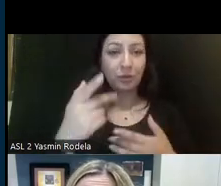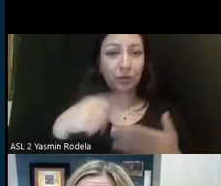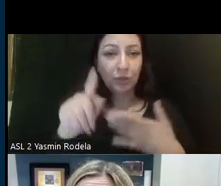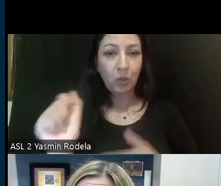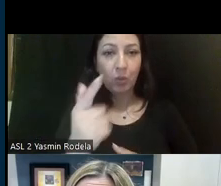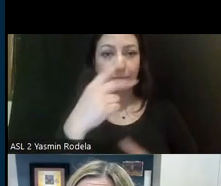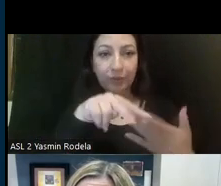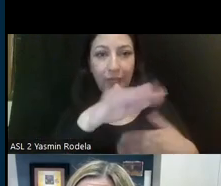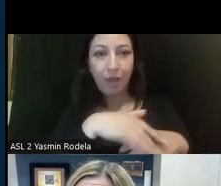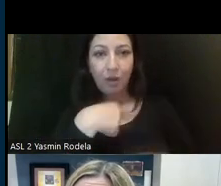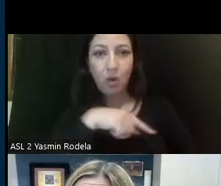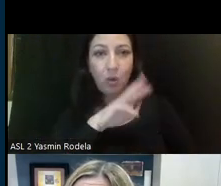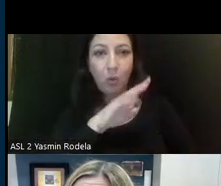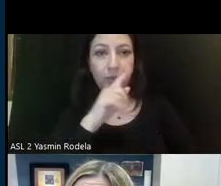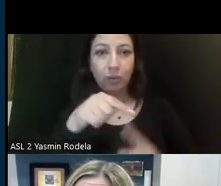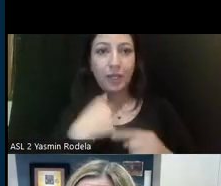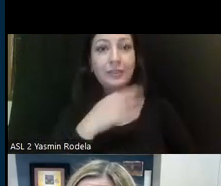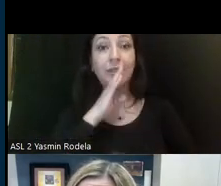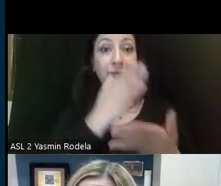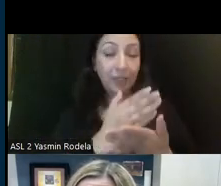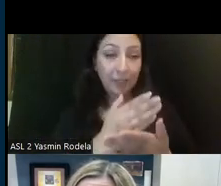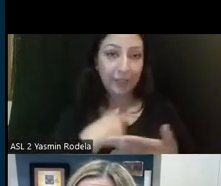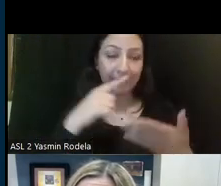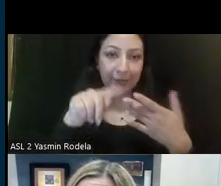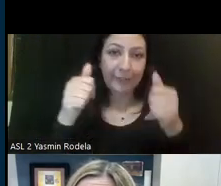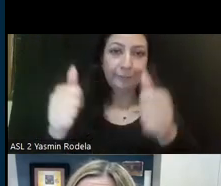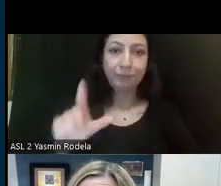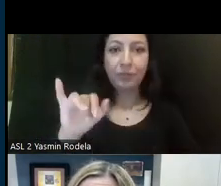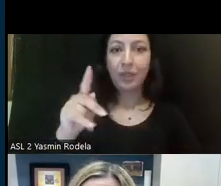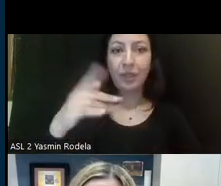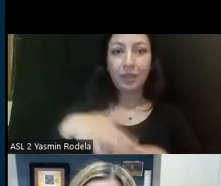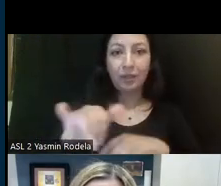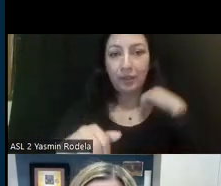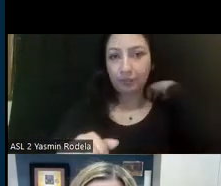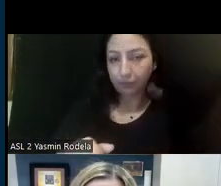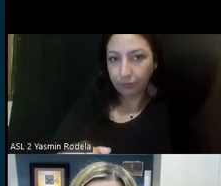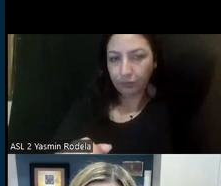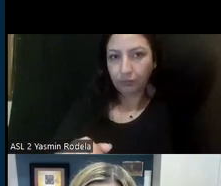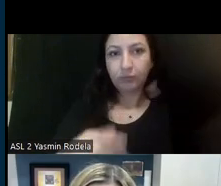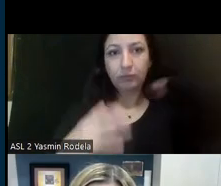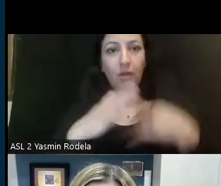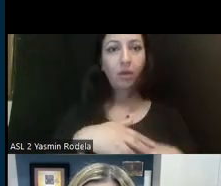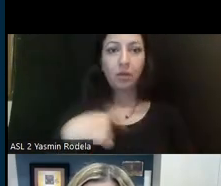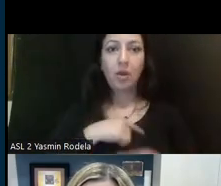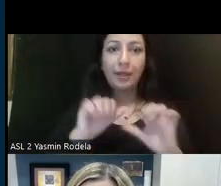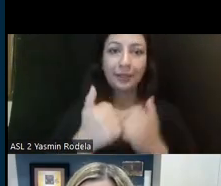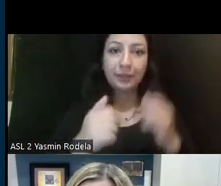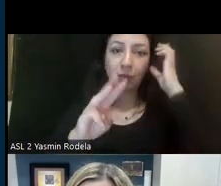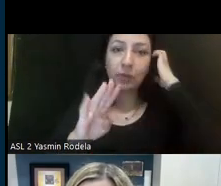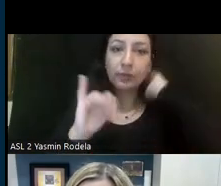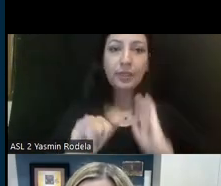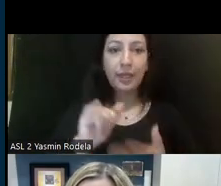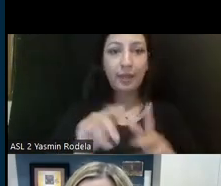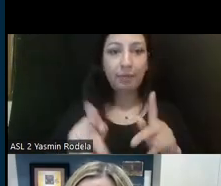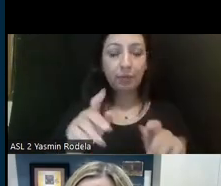on our website. And when I stopped talking, Susan, I'll make sure I put the direct link in there. That's on our agency website where folks can,